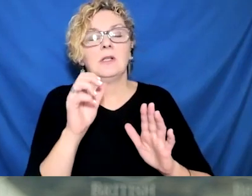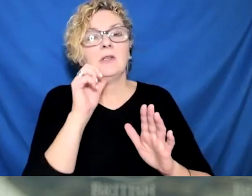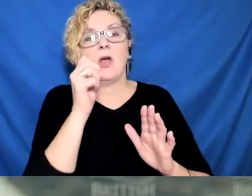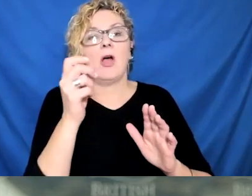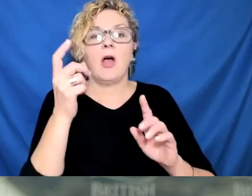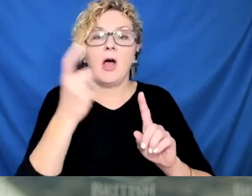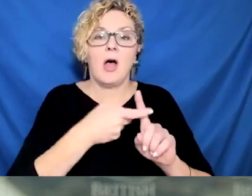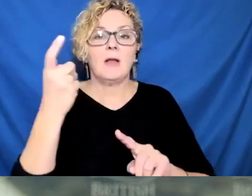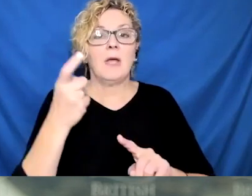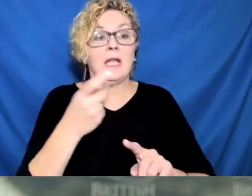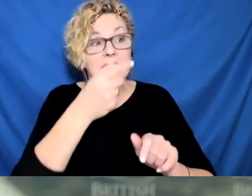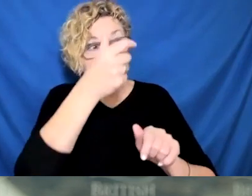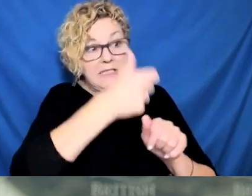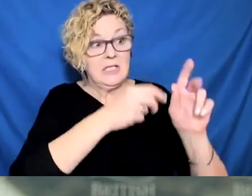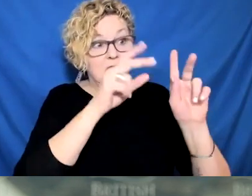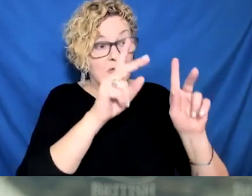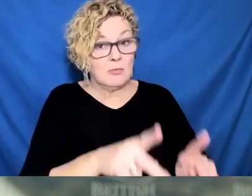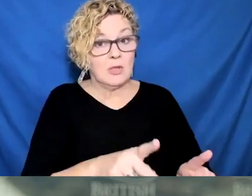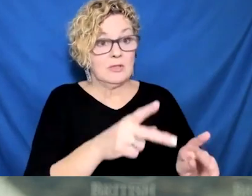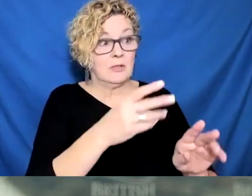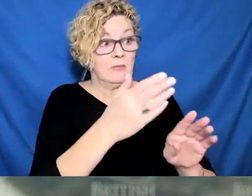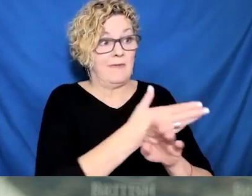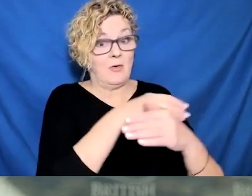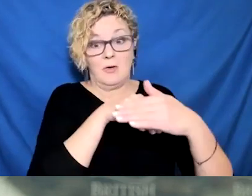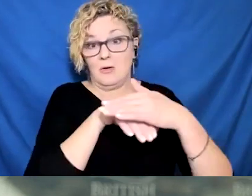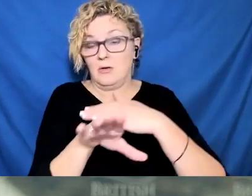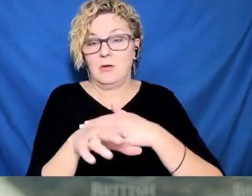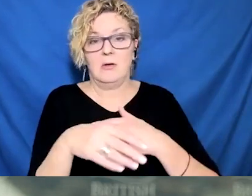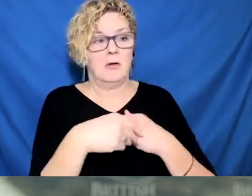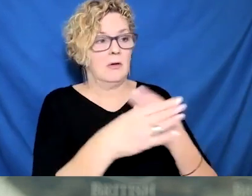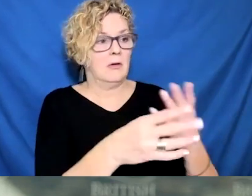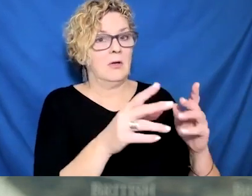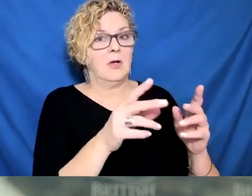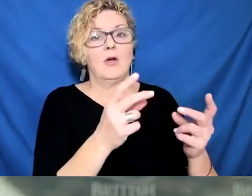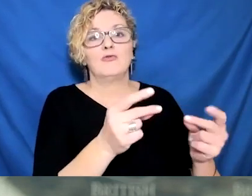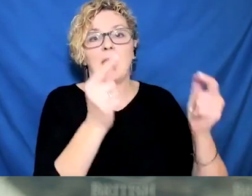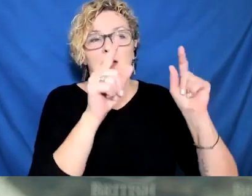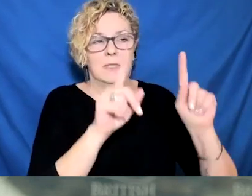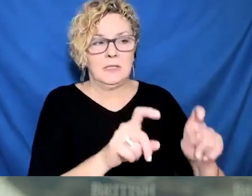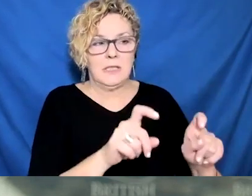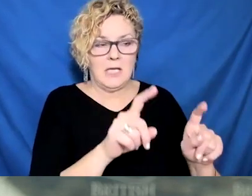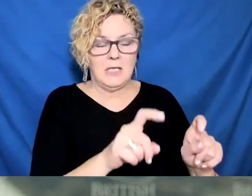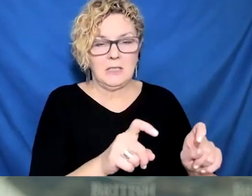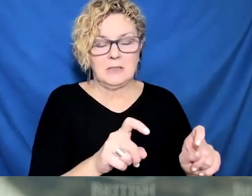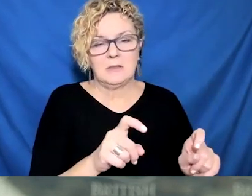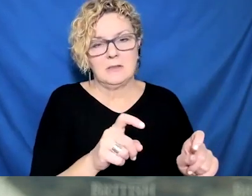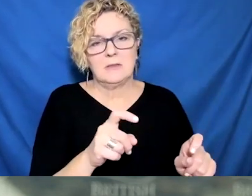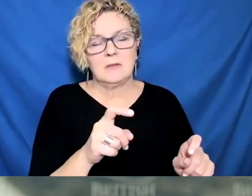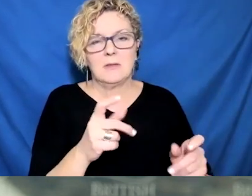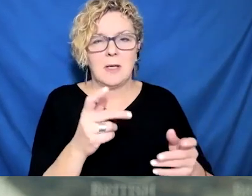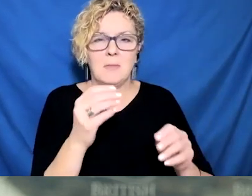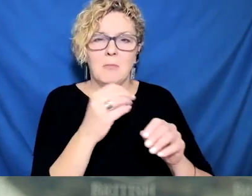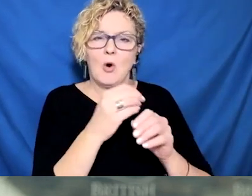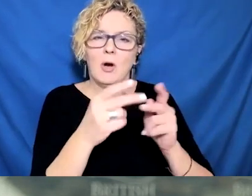including that everyone requires double vaccination to visit, requires